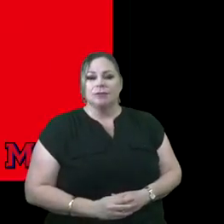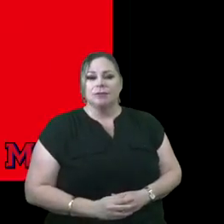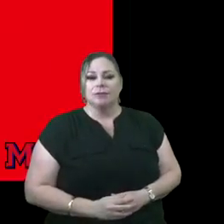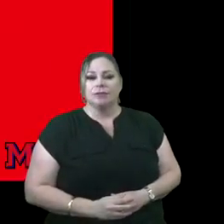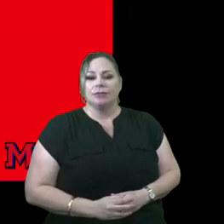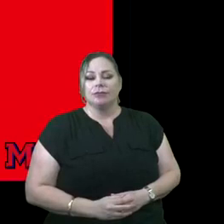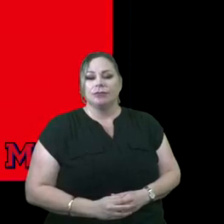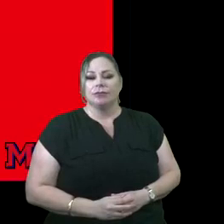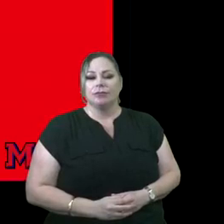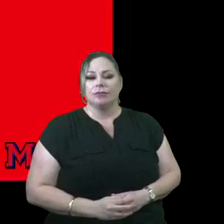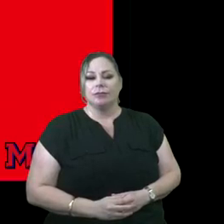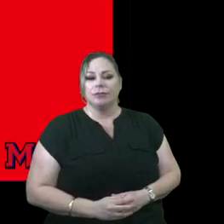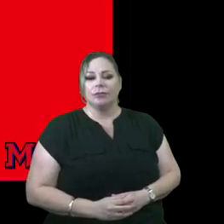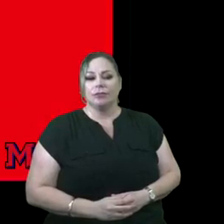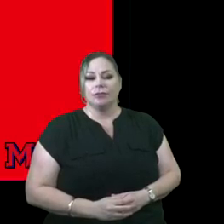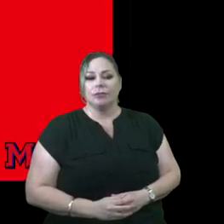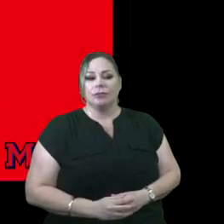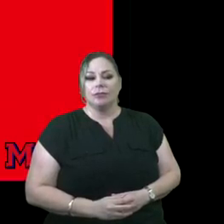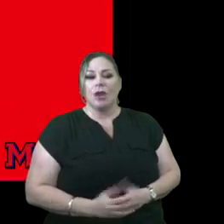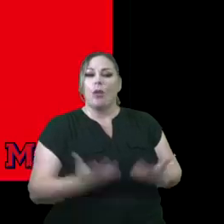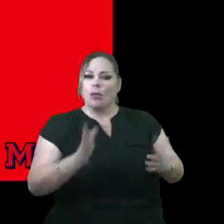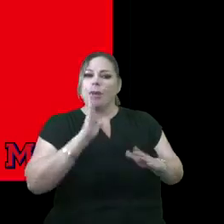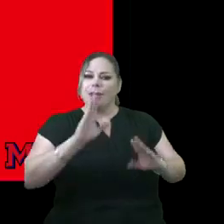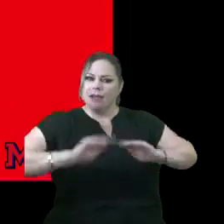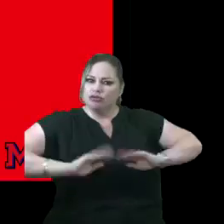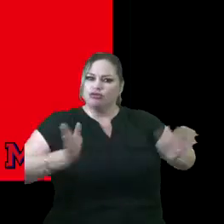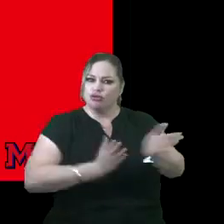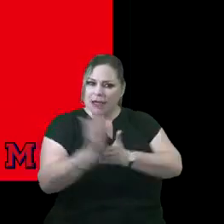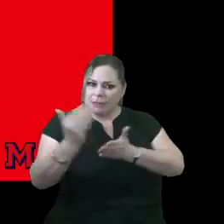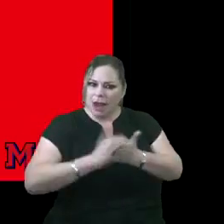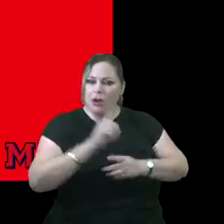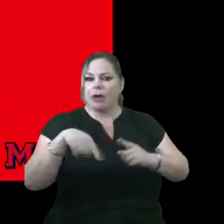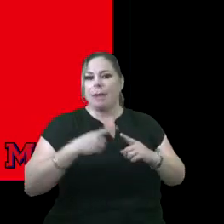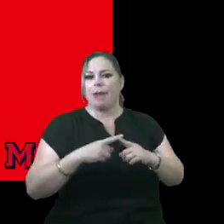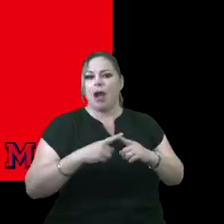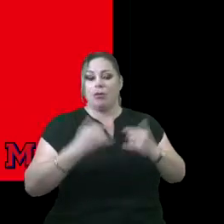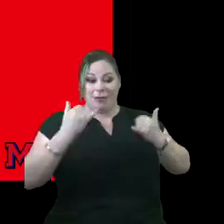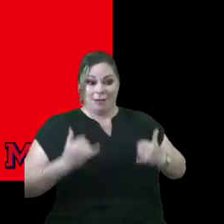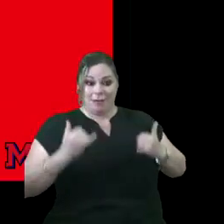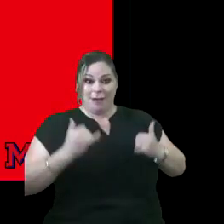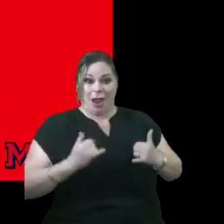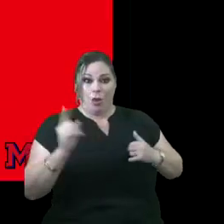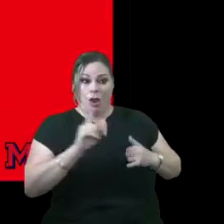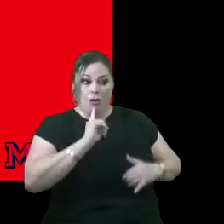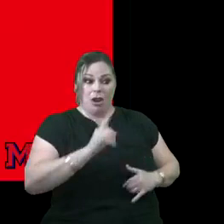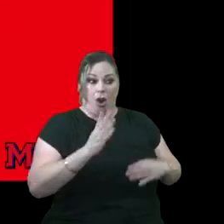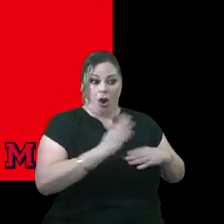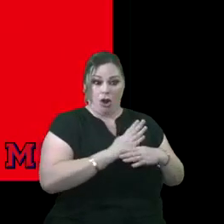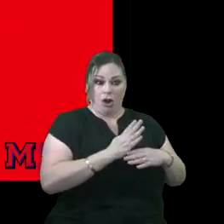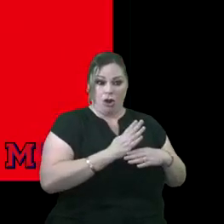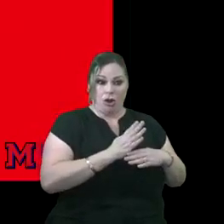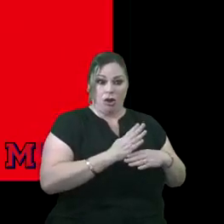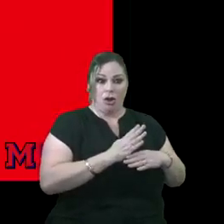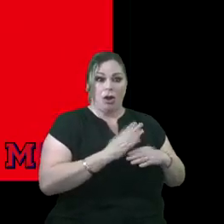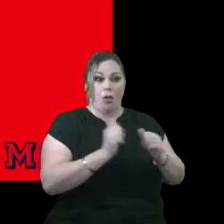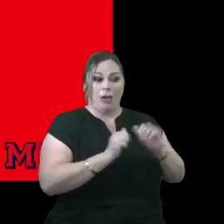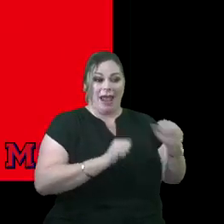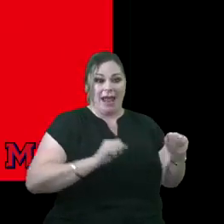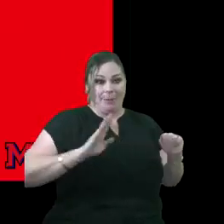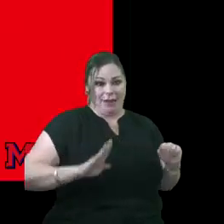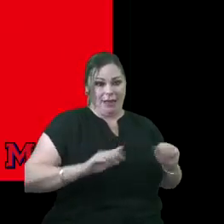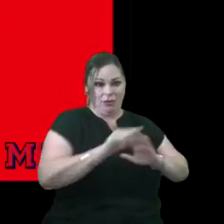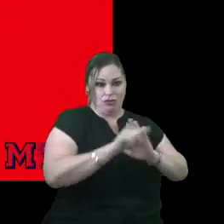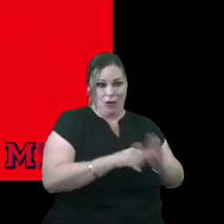to take this opportunity to be very transparent about where we are with respect to high quality A and B rated campuses